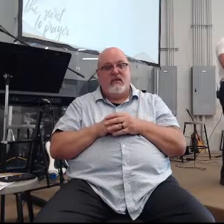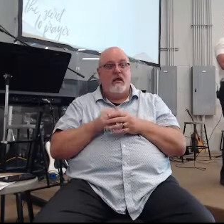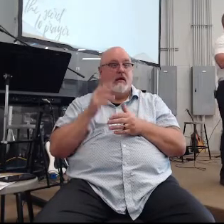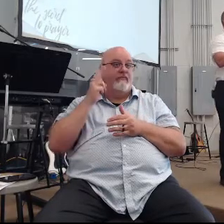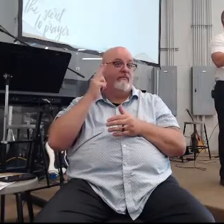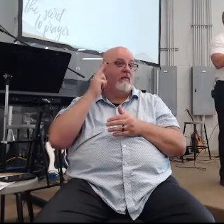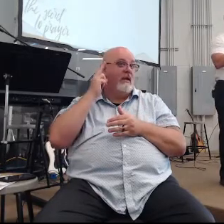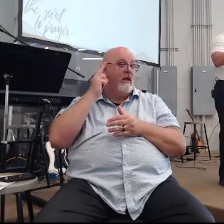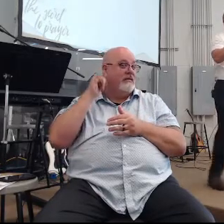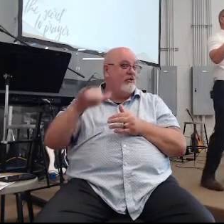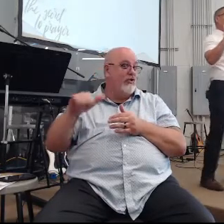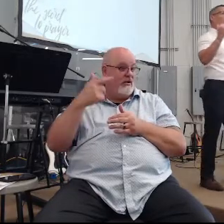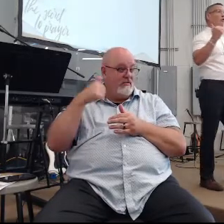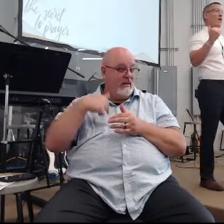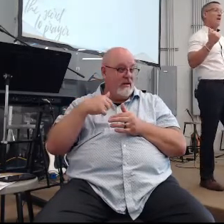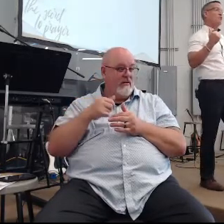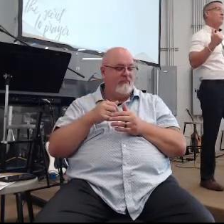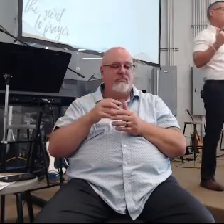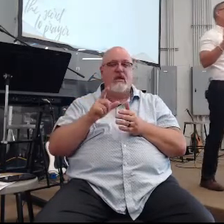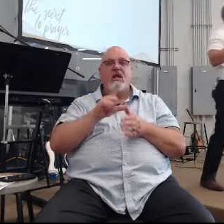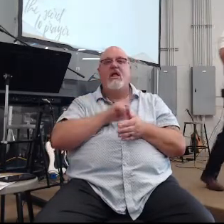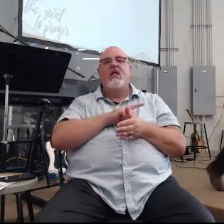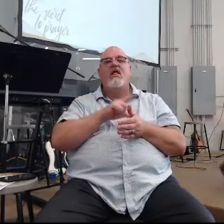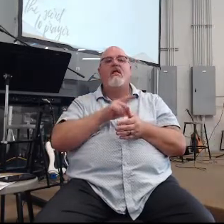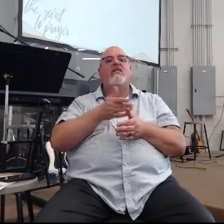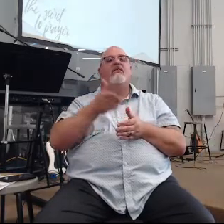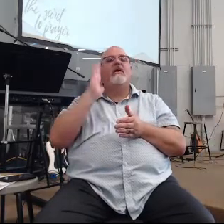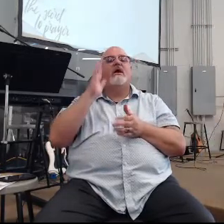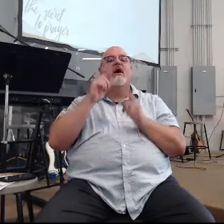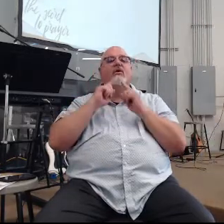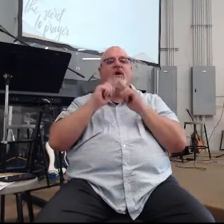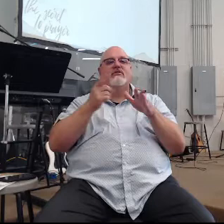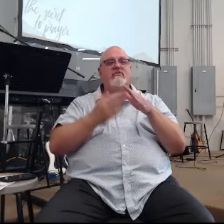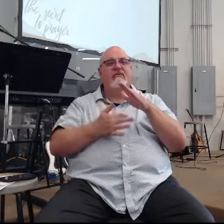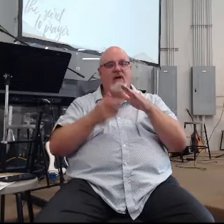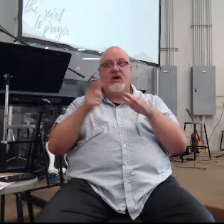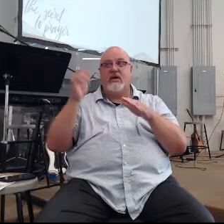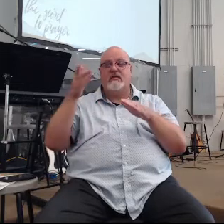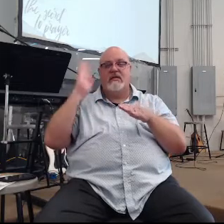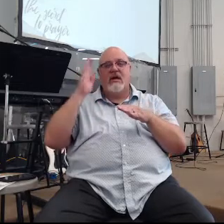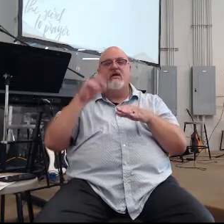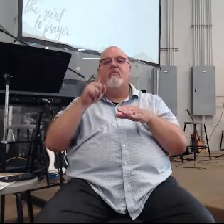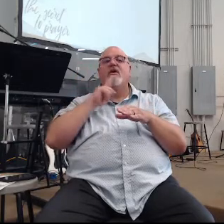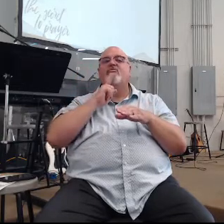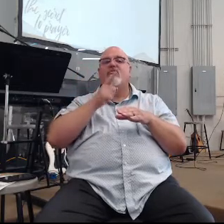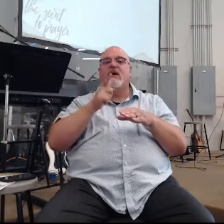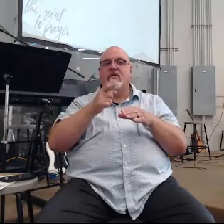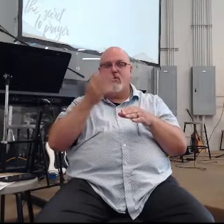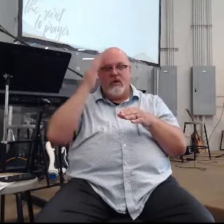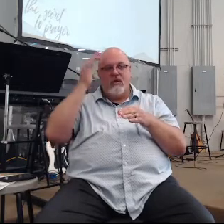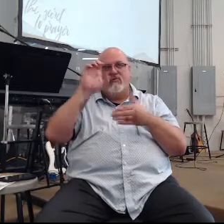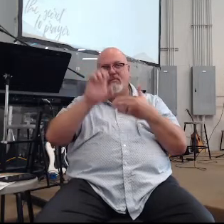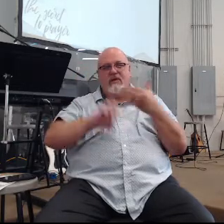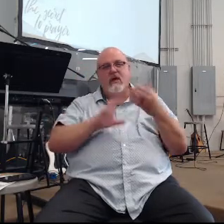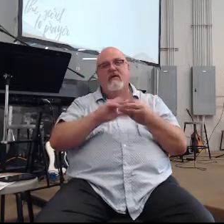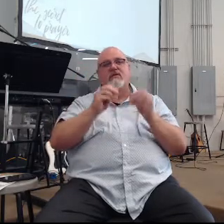here's I just as a quick aside the Lord who answers the God who answers by fire he is God here's the reality we know this from the end